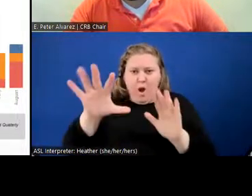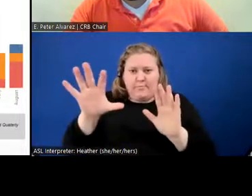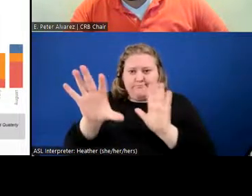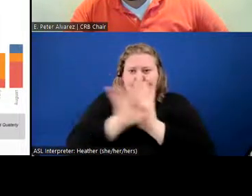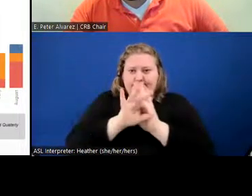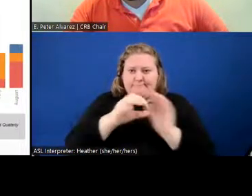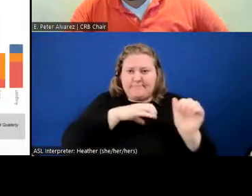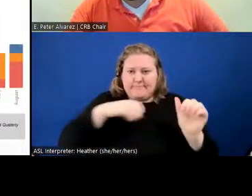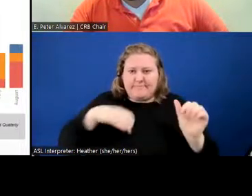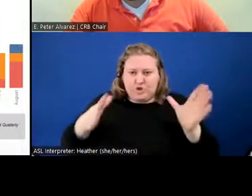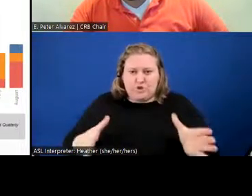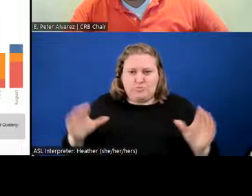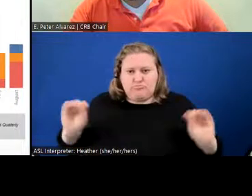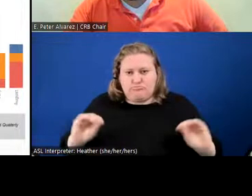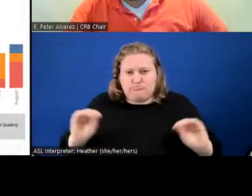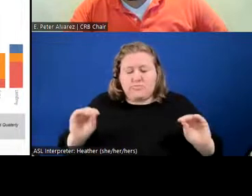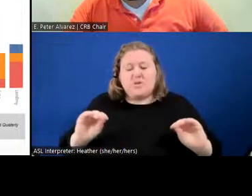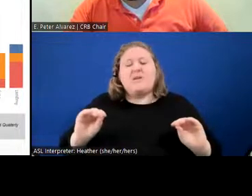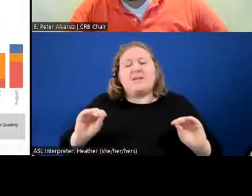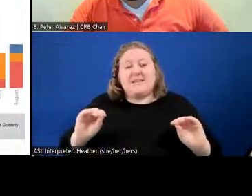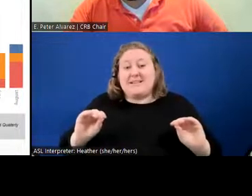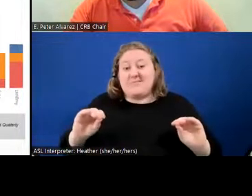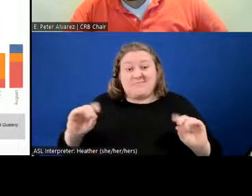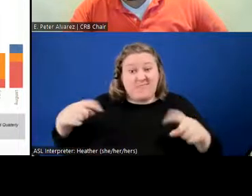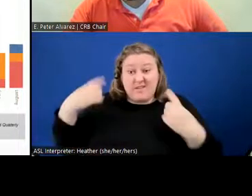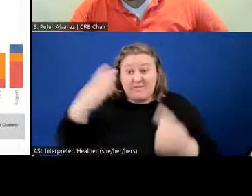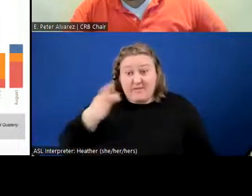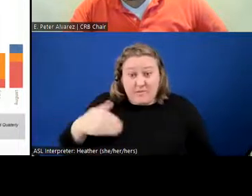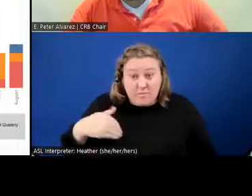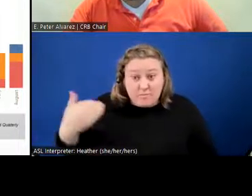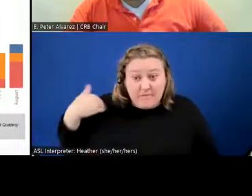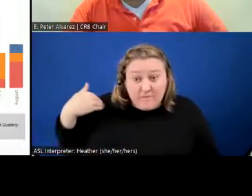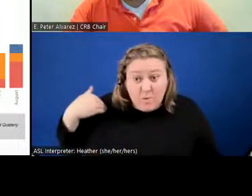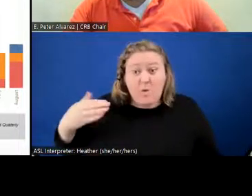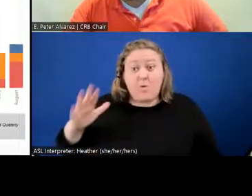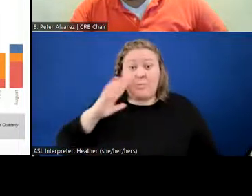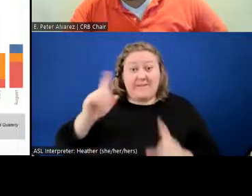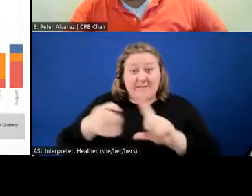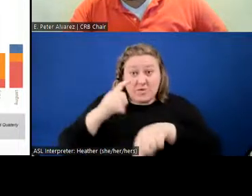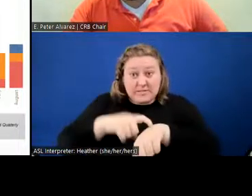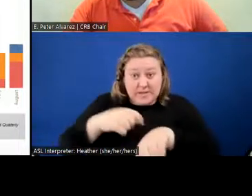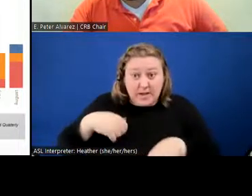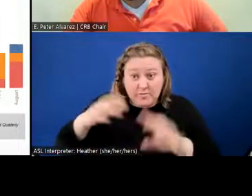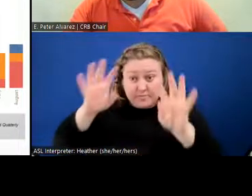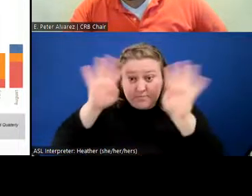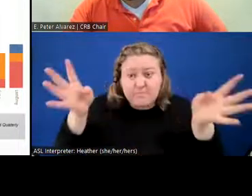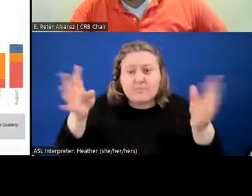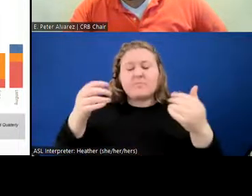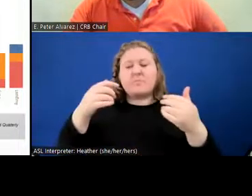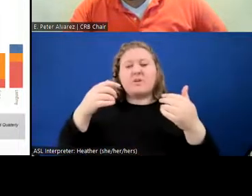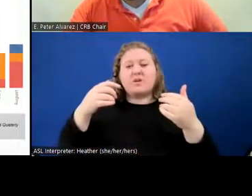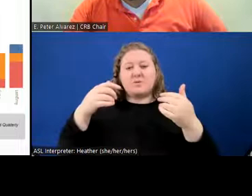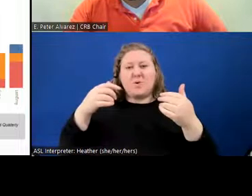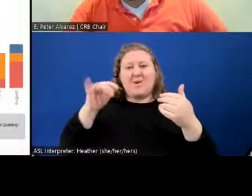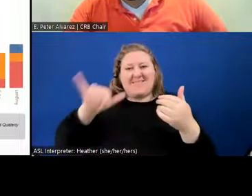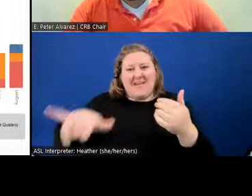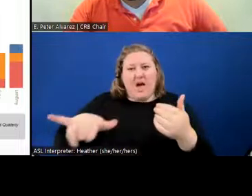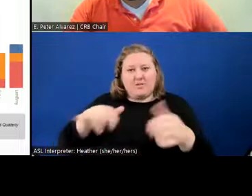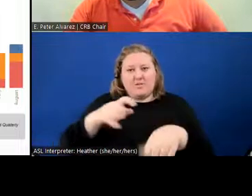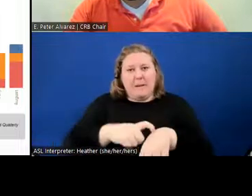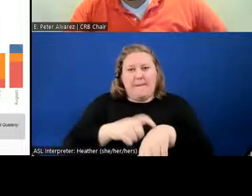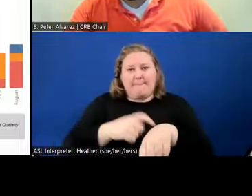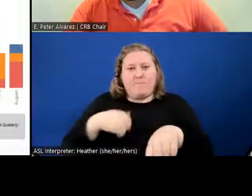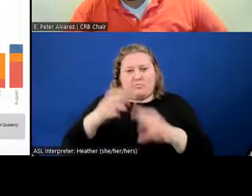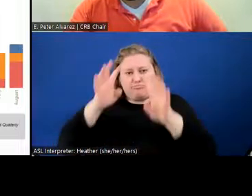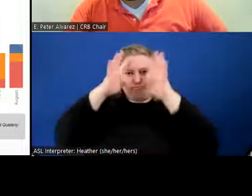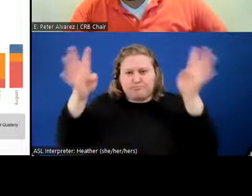a discipline matrix. There has never been a discipline matrix. So it's not – there has to be created. I think there is